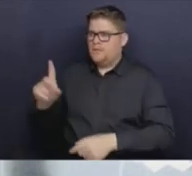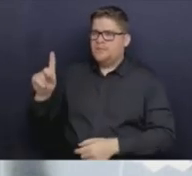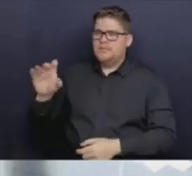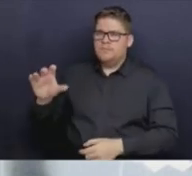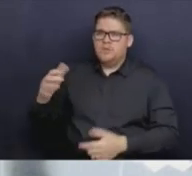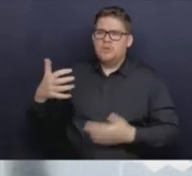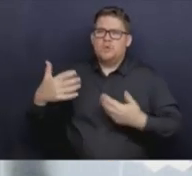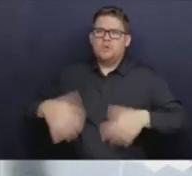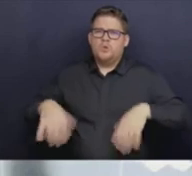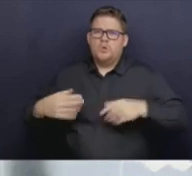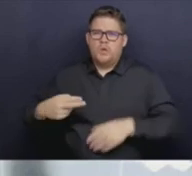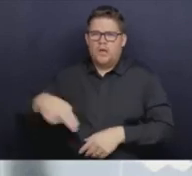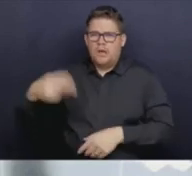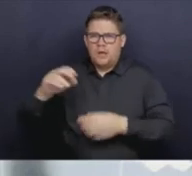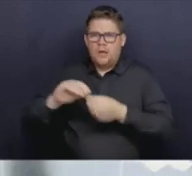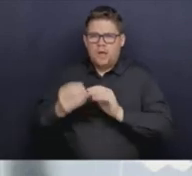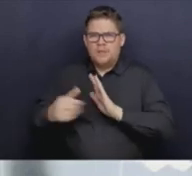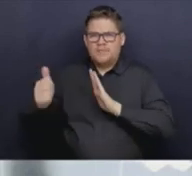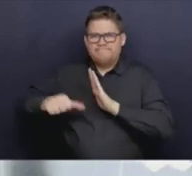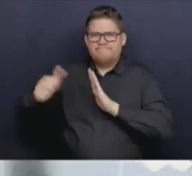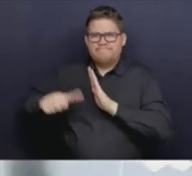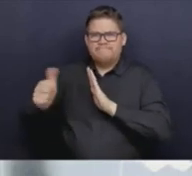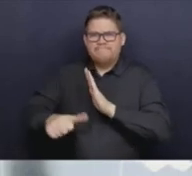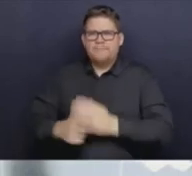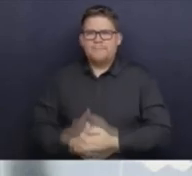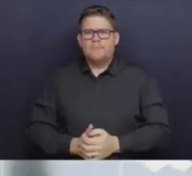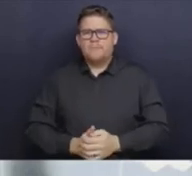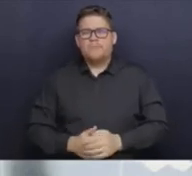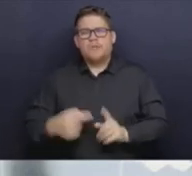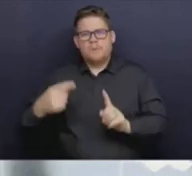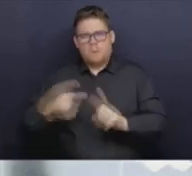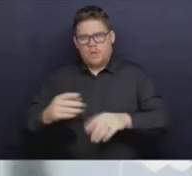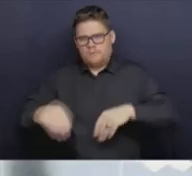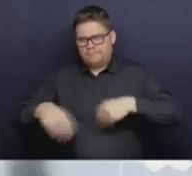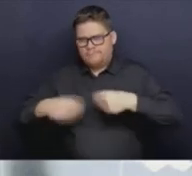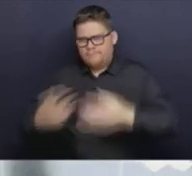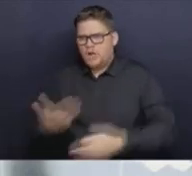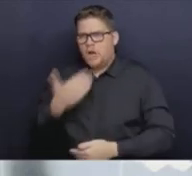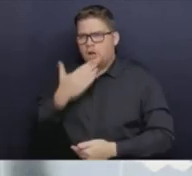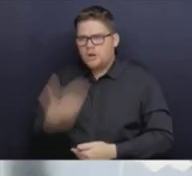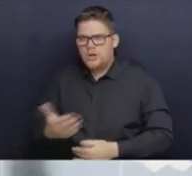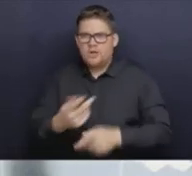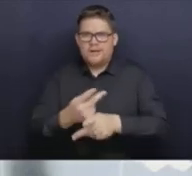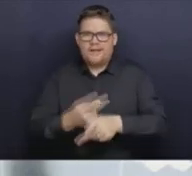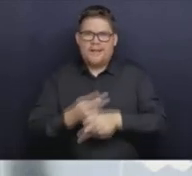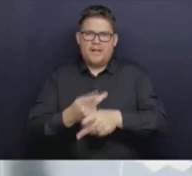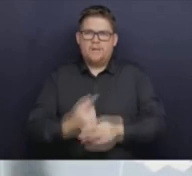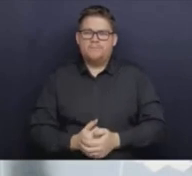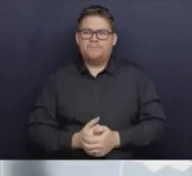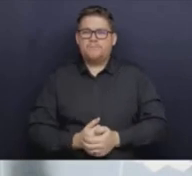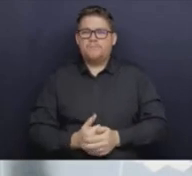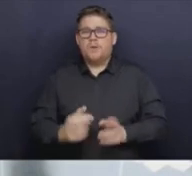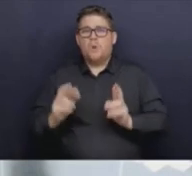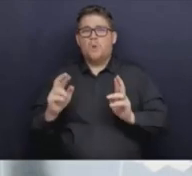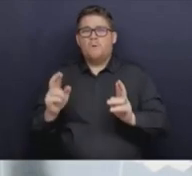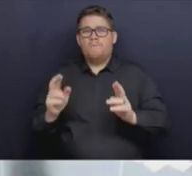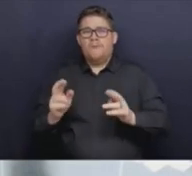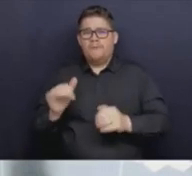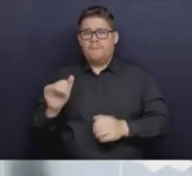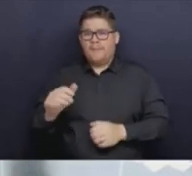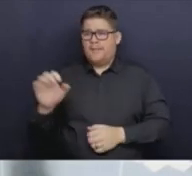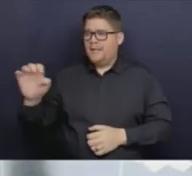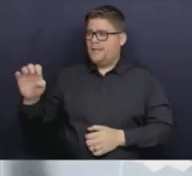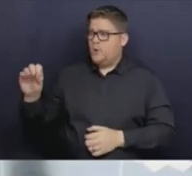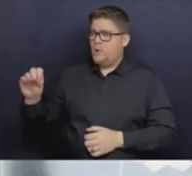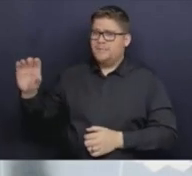is continue to provide the care people need in the province and take down, we hope over this period, the number of